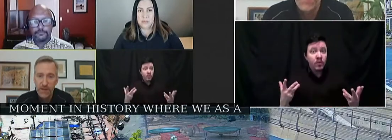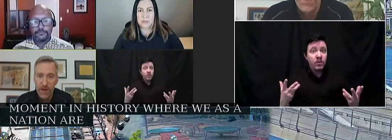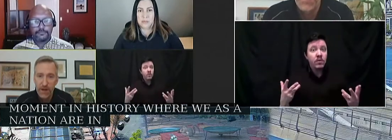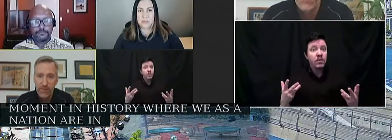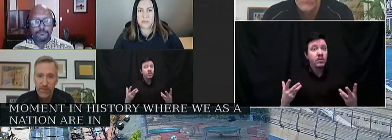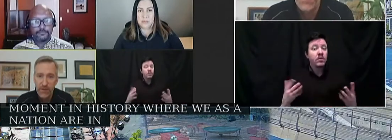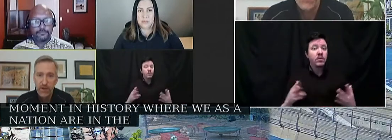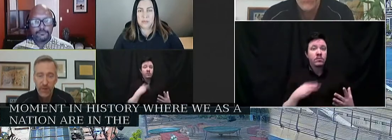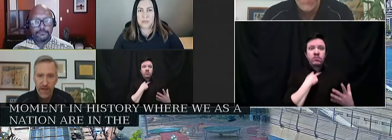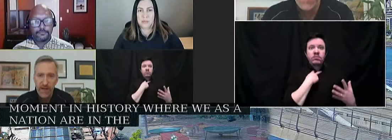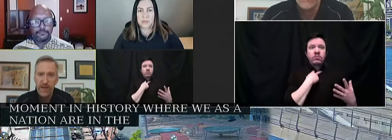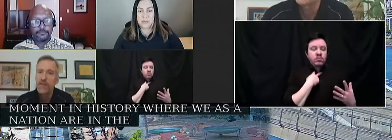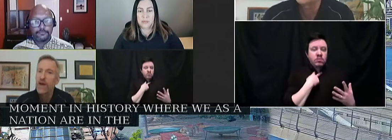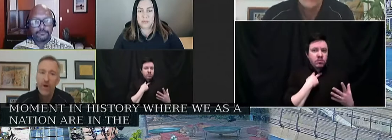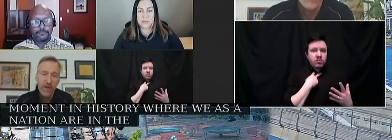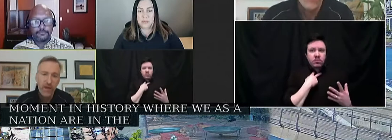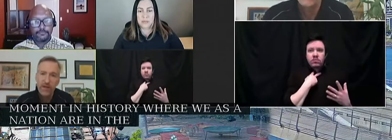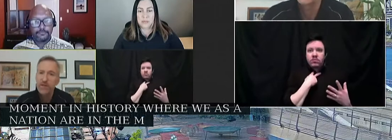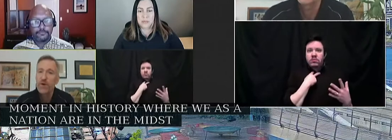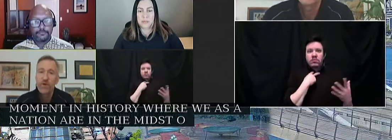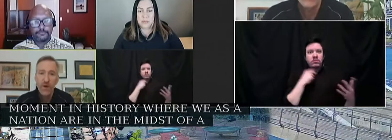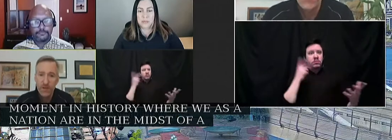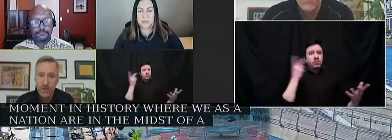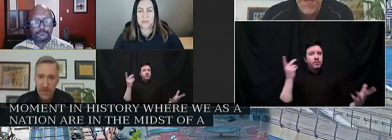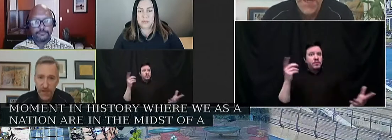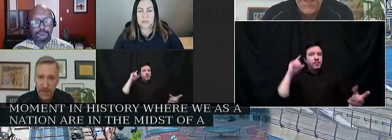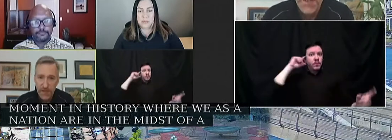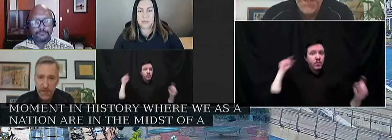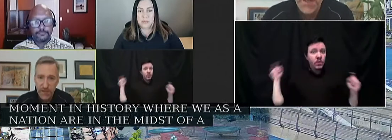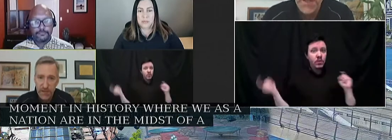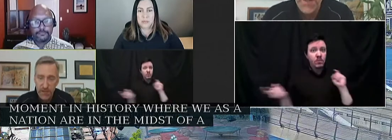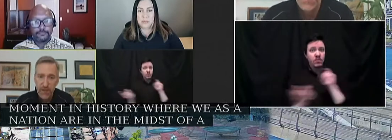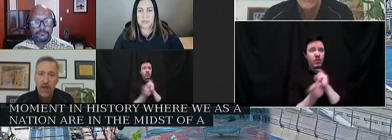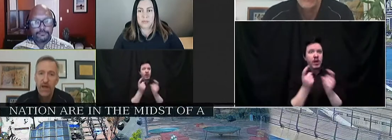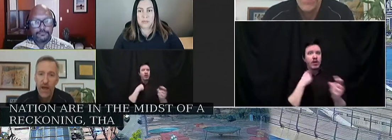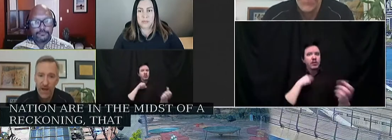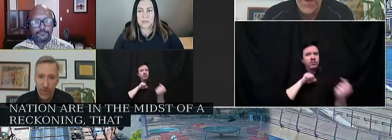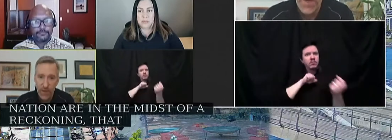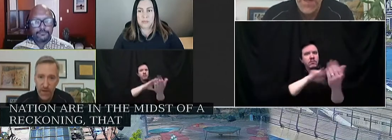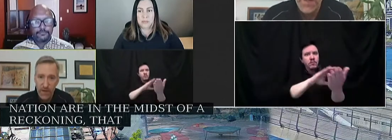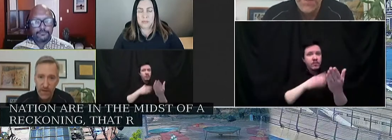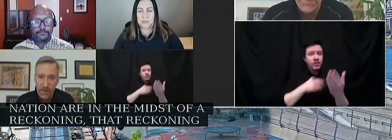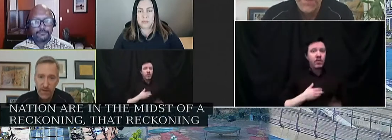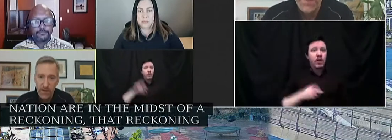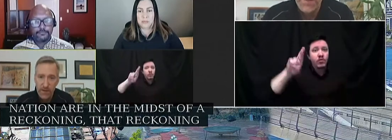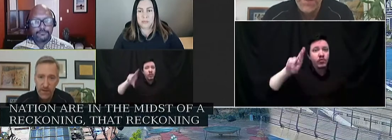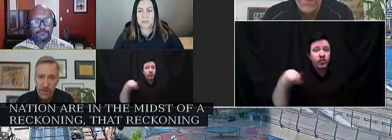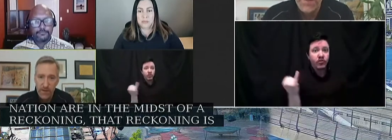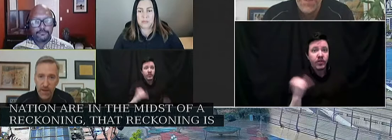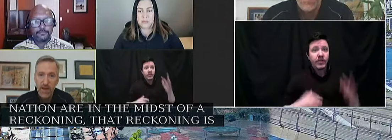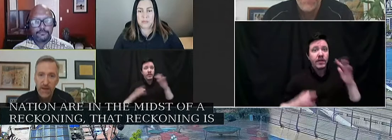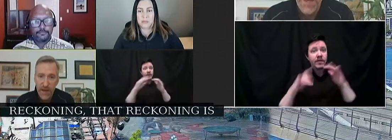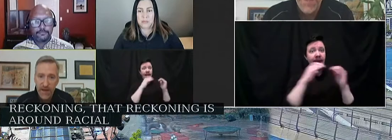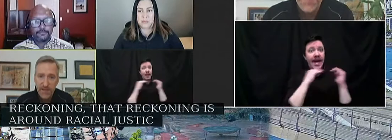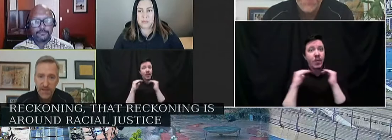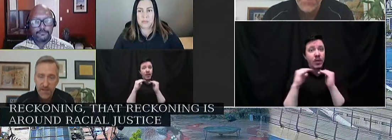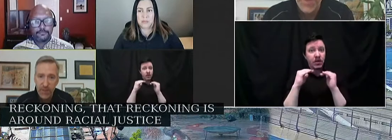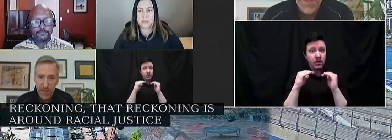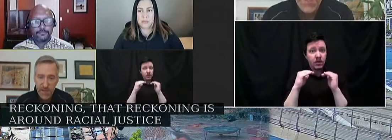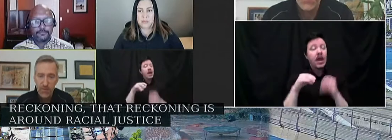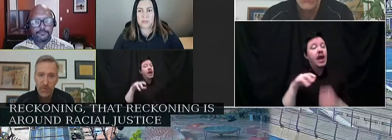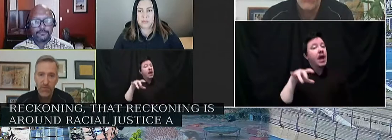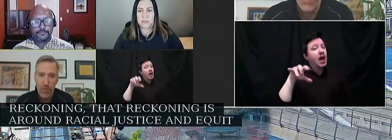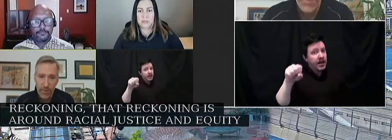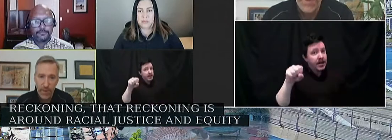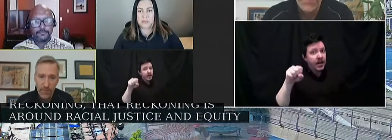of a reckoning. And that reckoning is around racial justice and equity and yes,